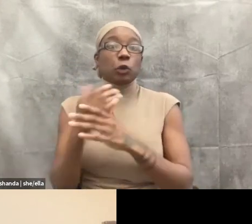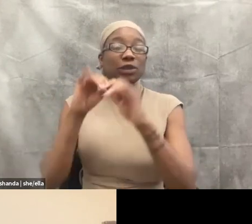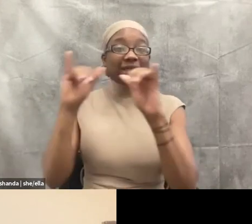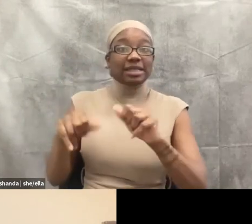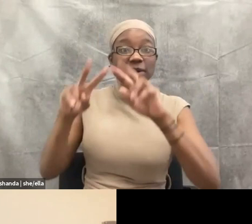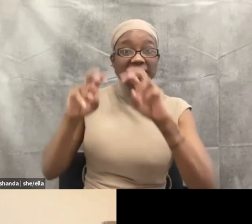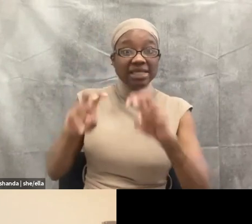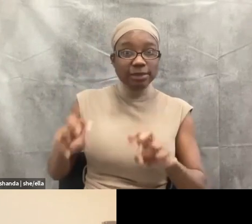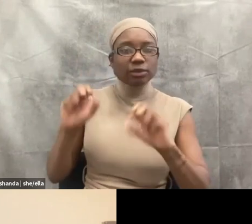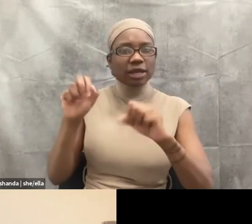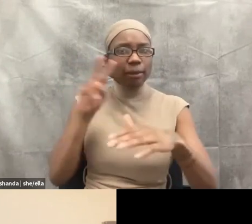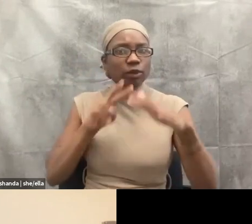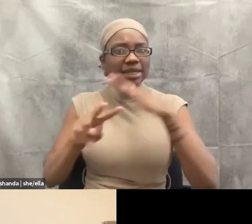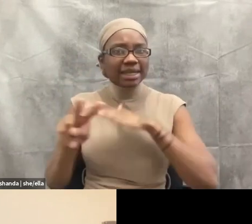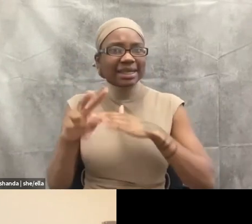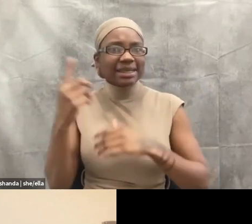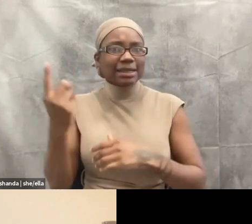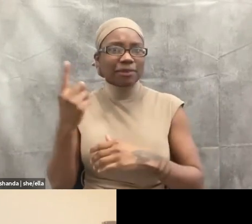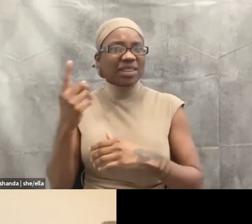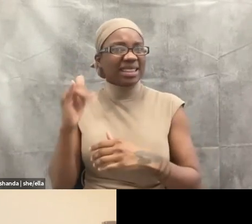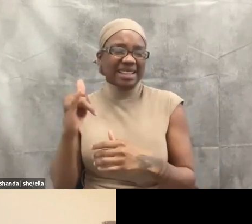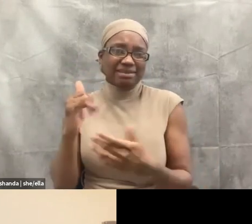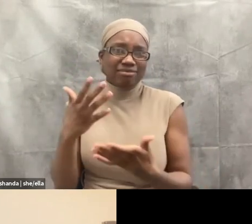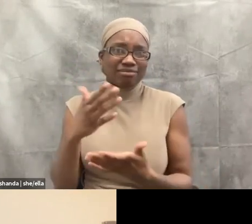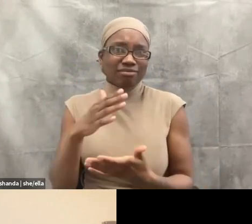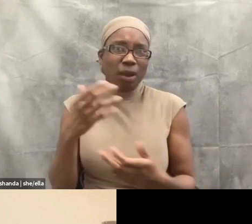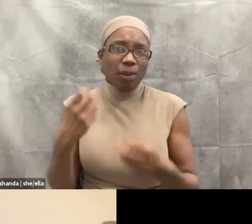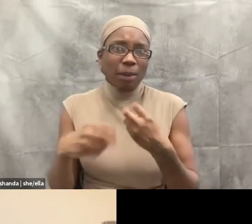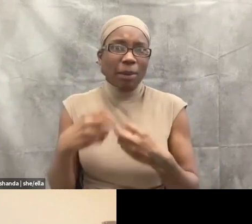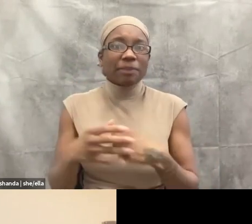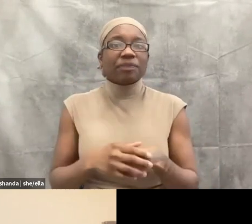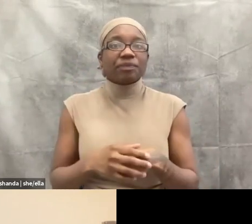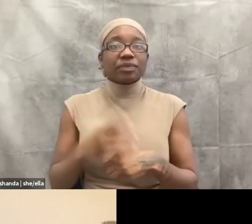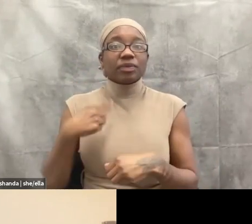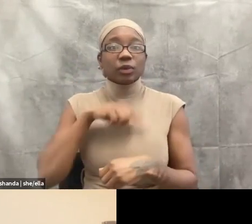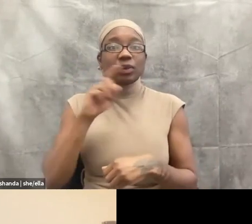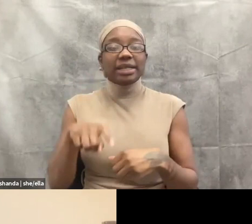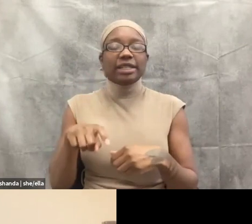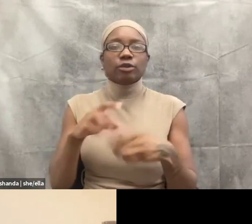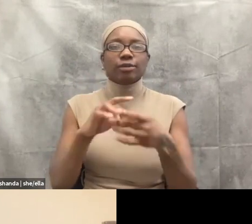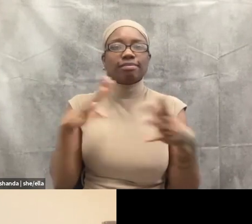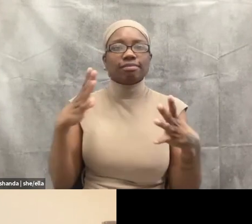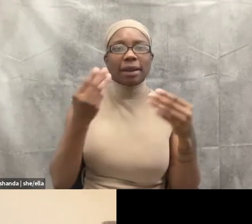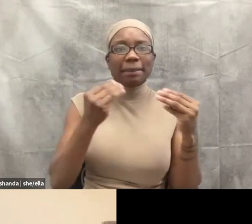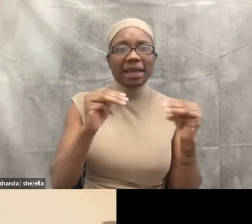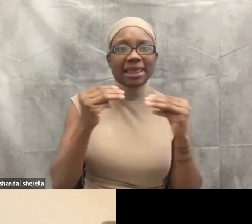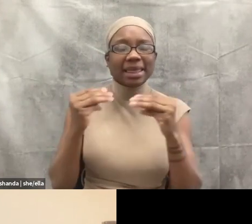start to understand mental difference through the social model of disability instead of, um, a model that's more like pathology,